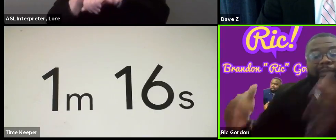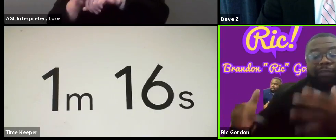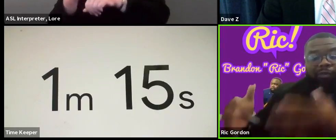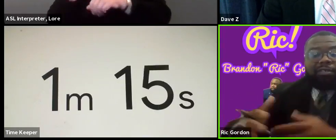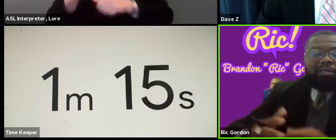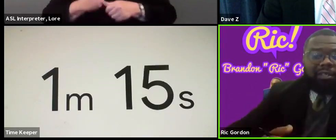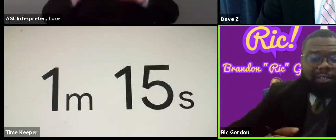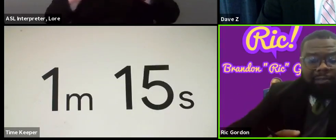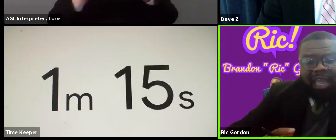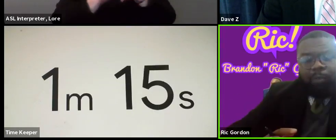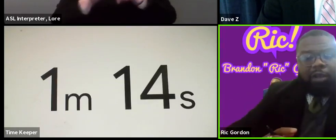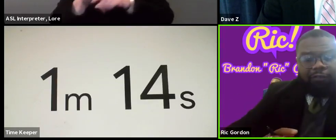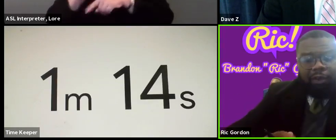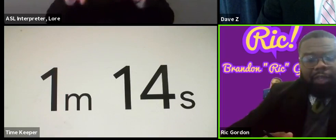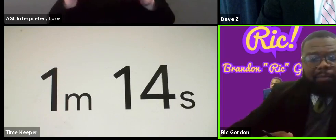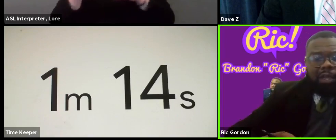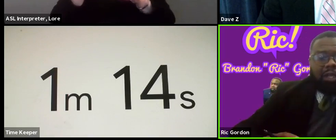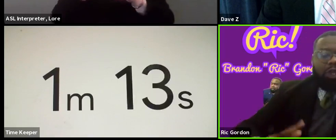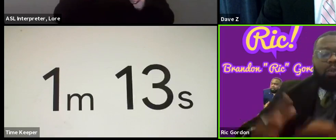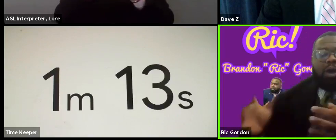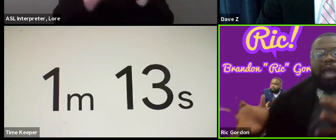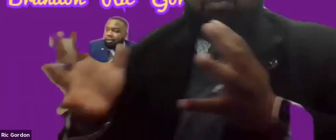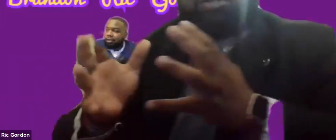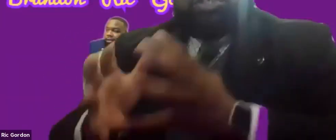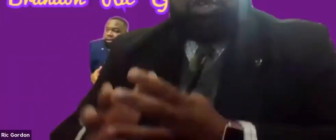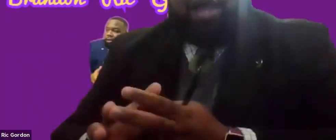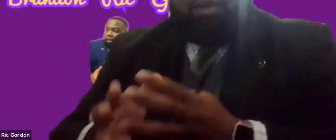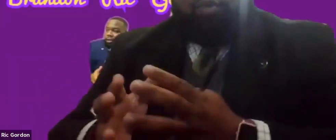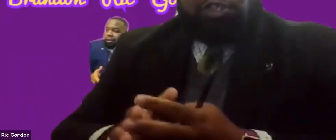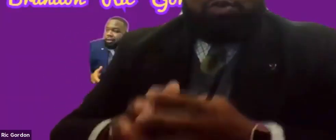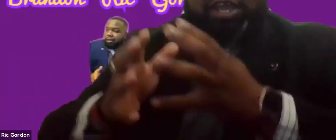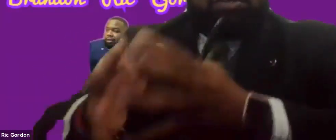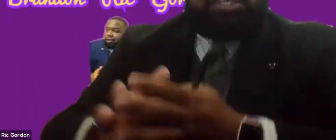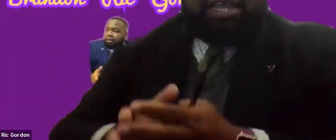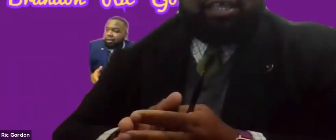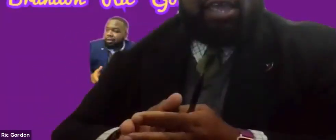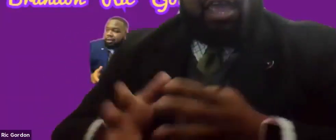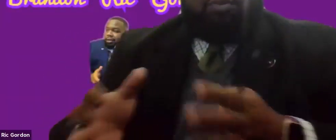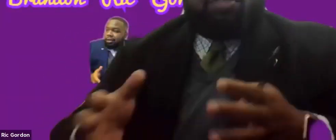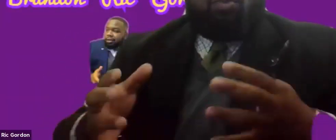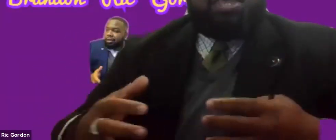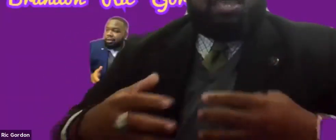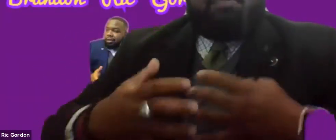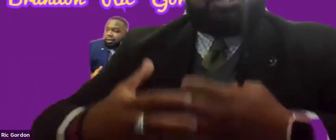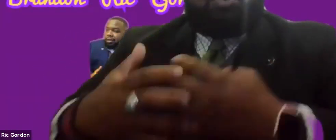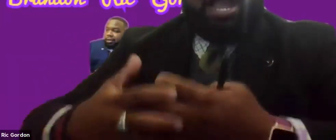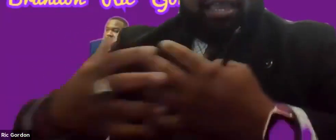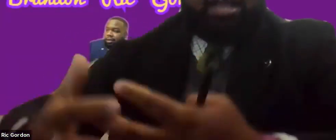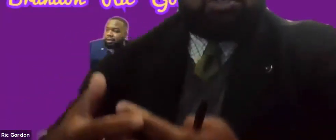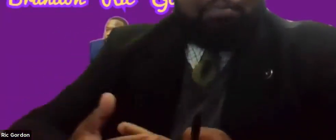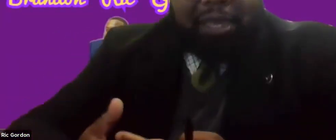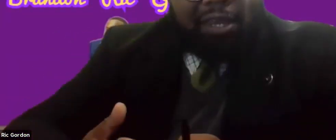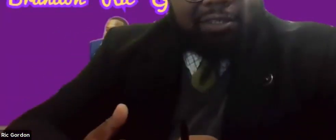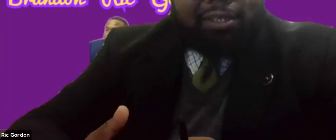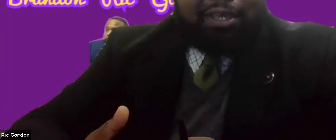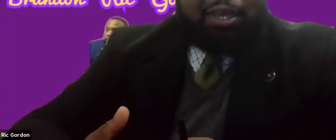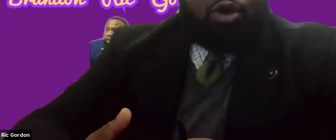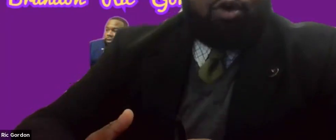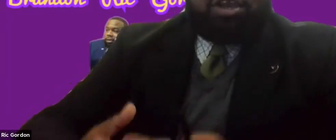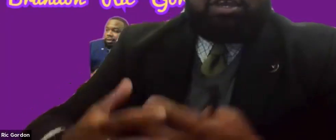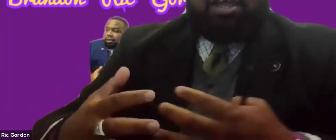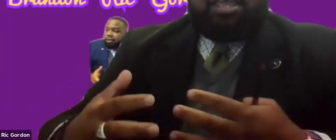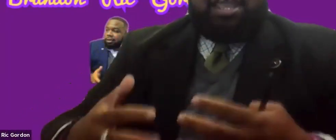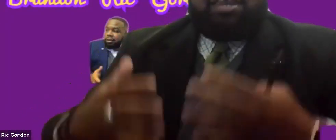ultimately it's about the residents and working for them. So what I want to do, I want to interject a way that we can make sure our council meetings